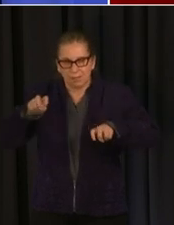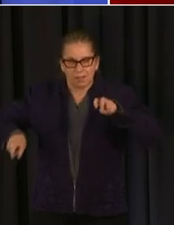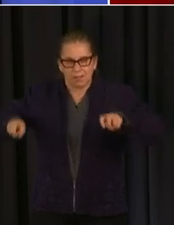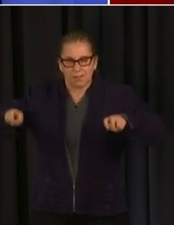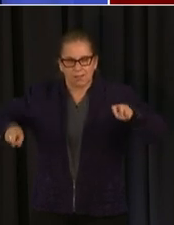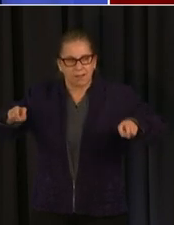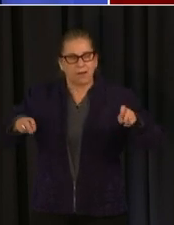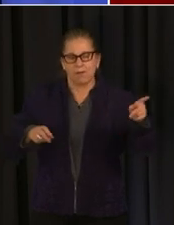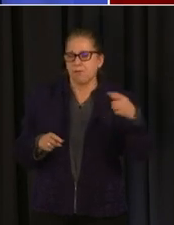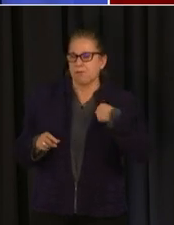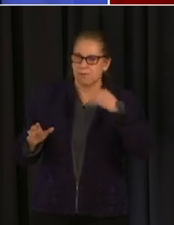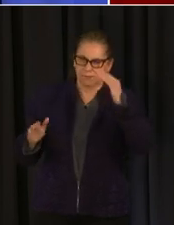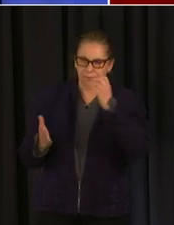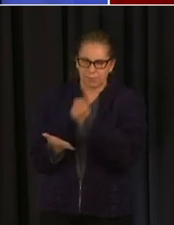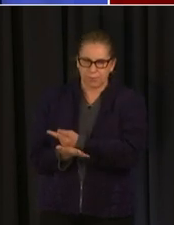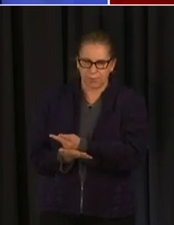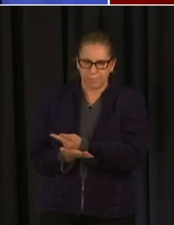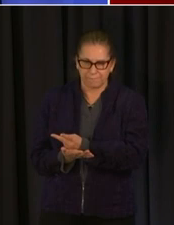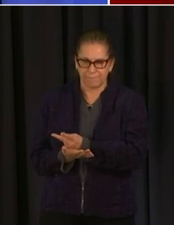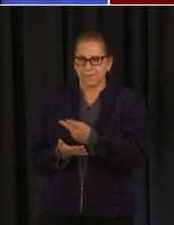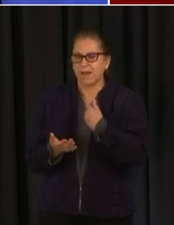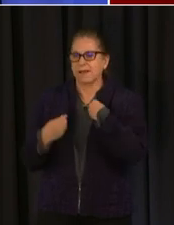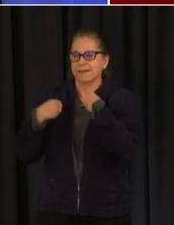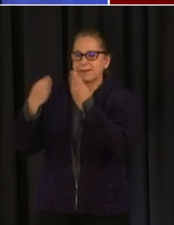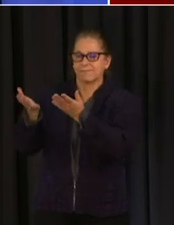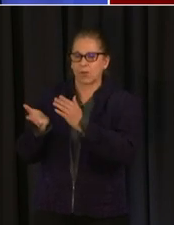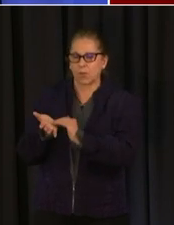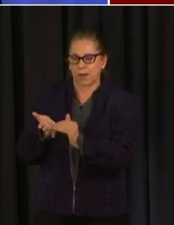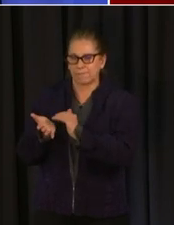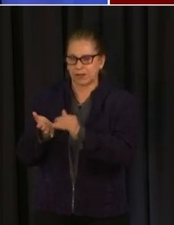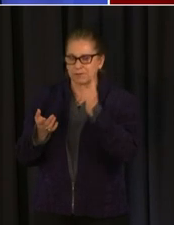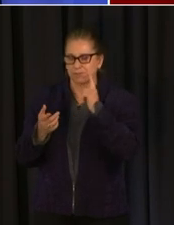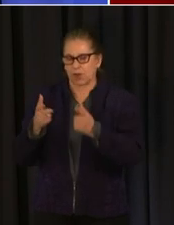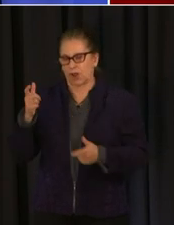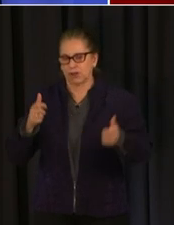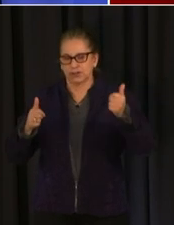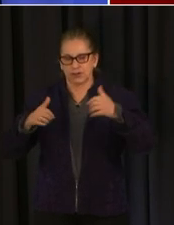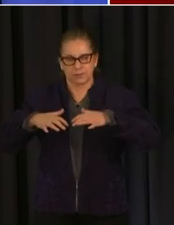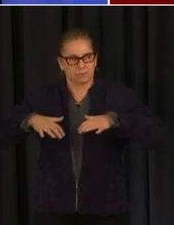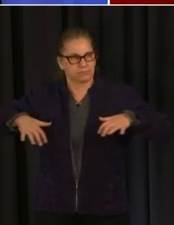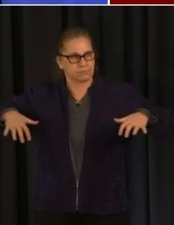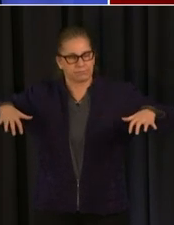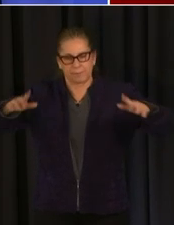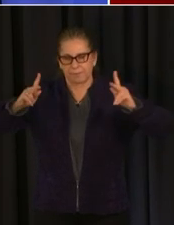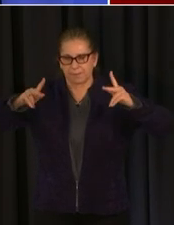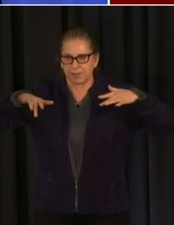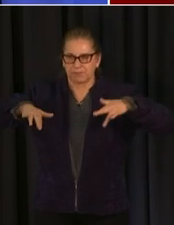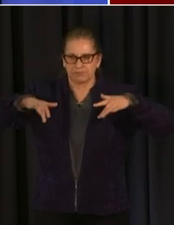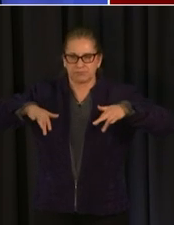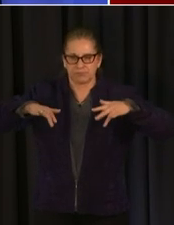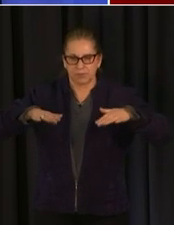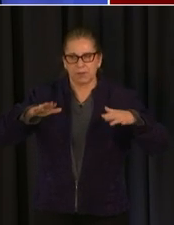um for large venues and we expect to um approve their waiver